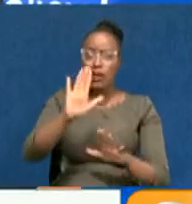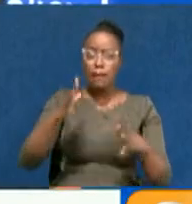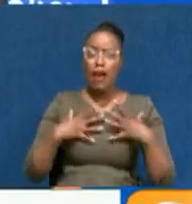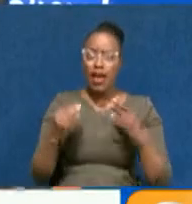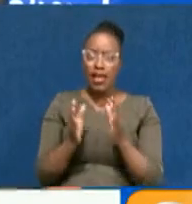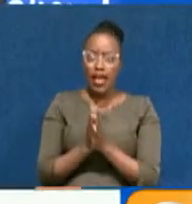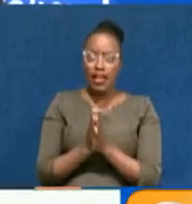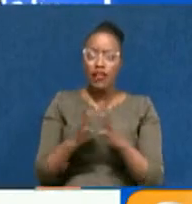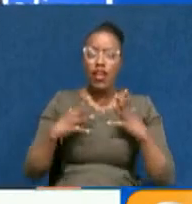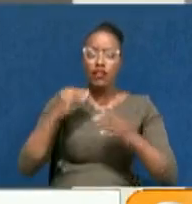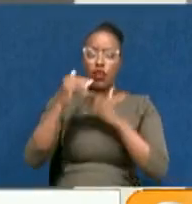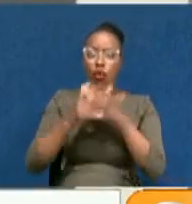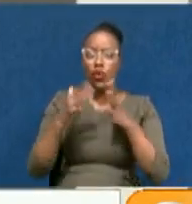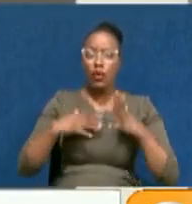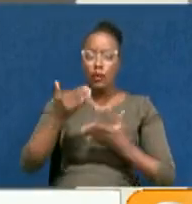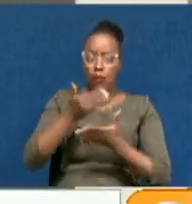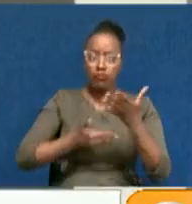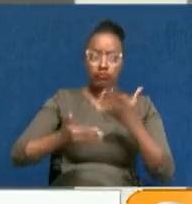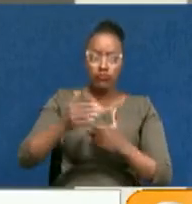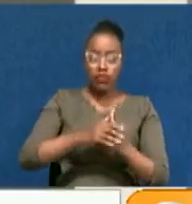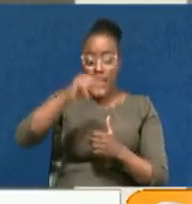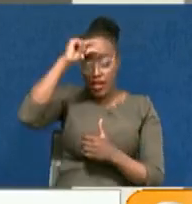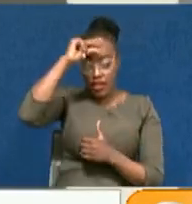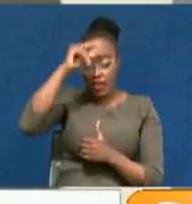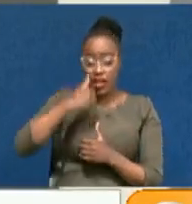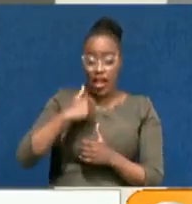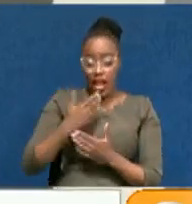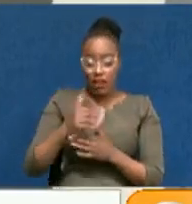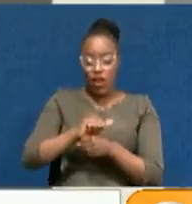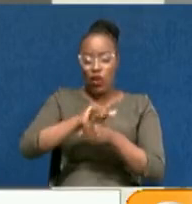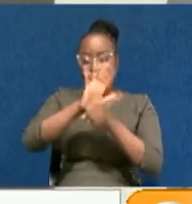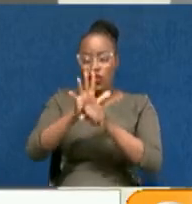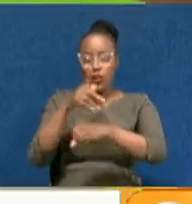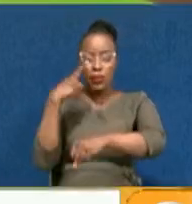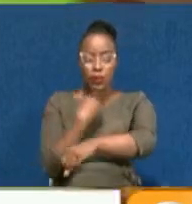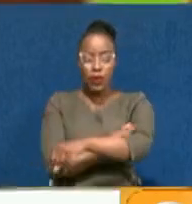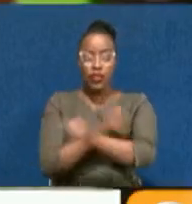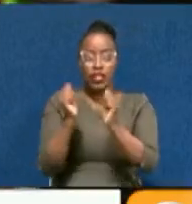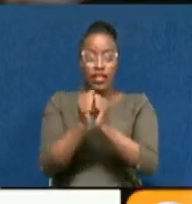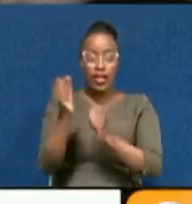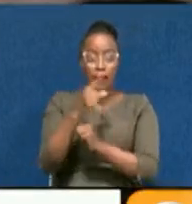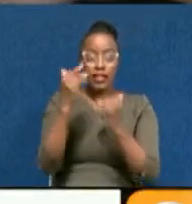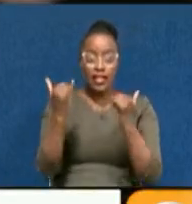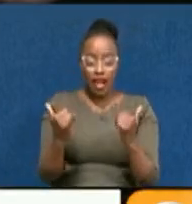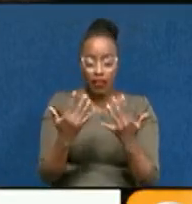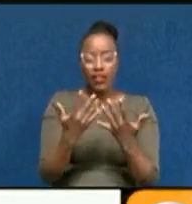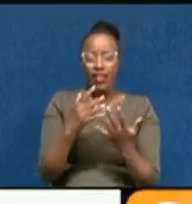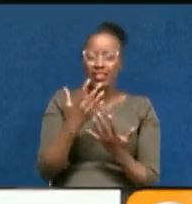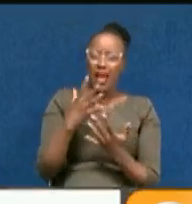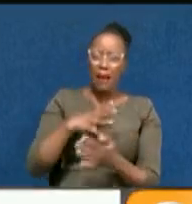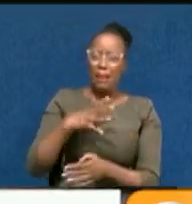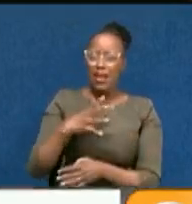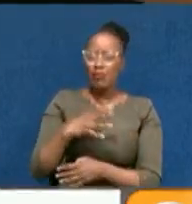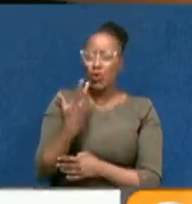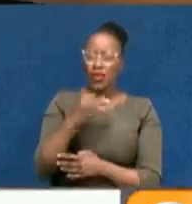and for the health of everybody that you interact with. Despite the government having ran the COVID-19 vaccination programme for 10 months now, myths and misconceptions